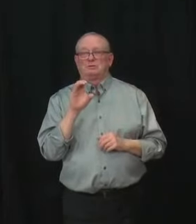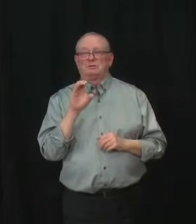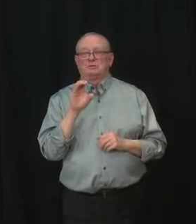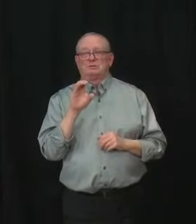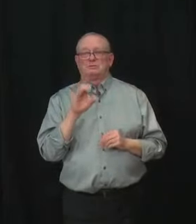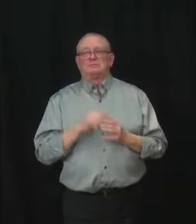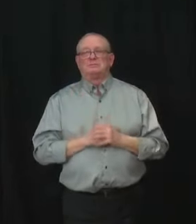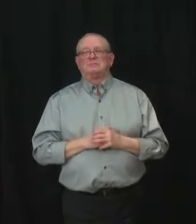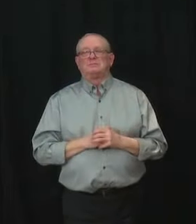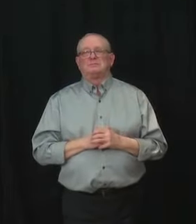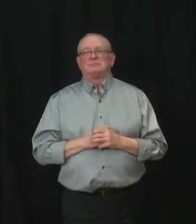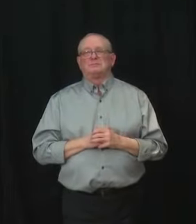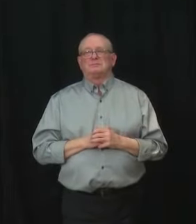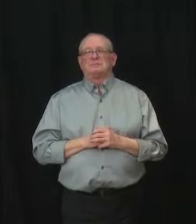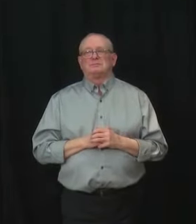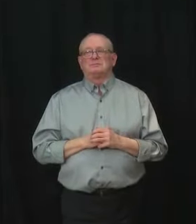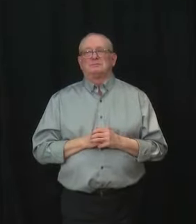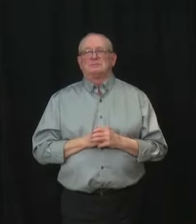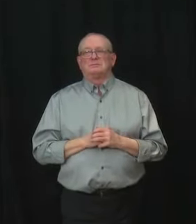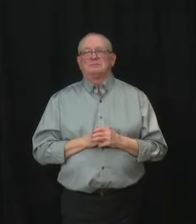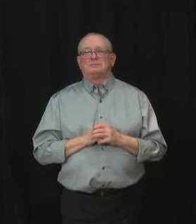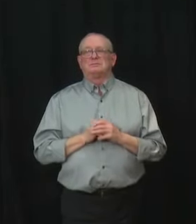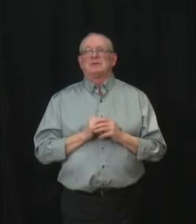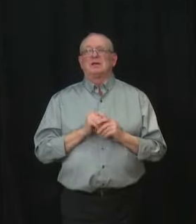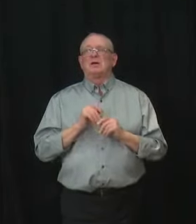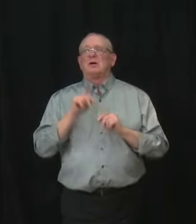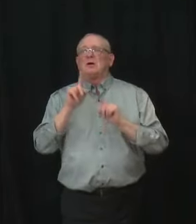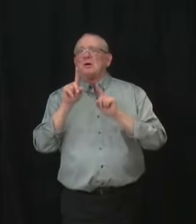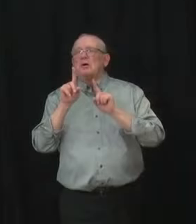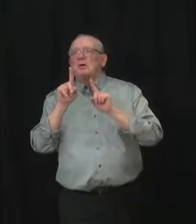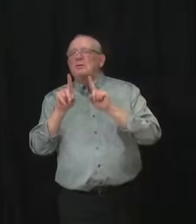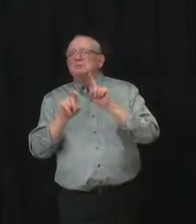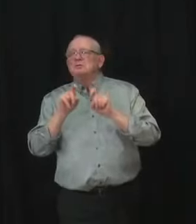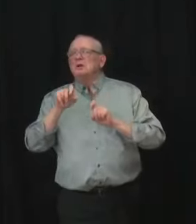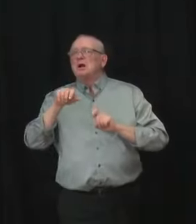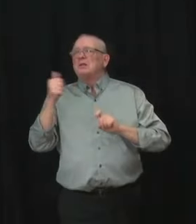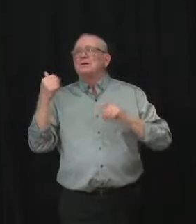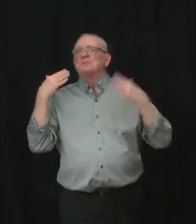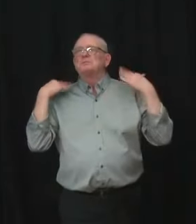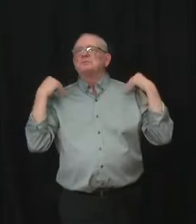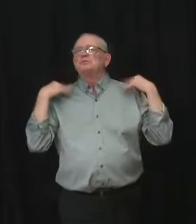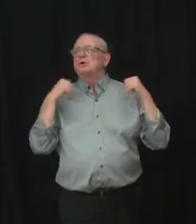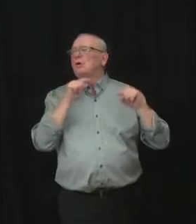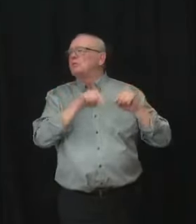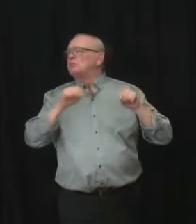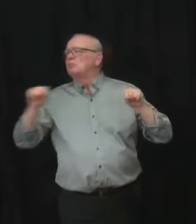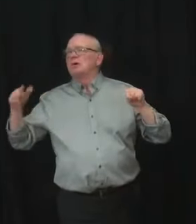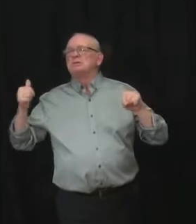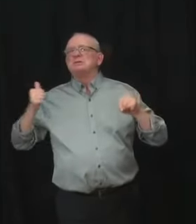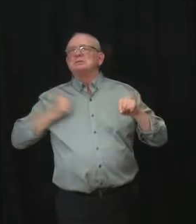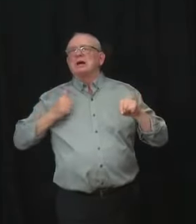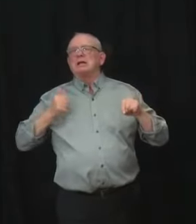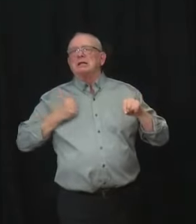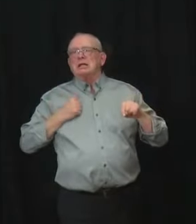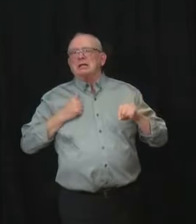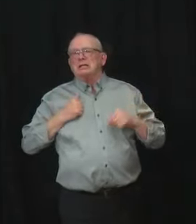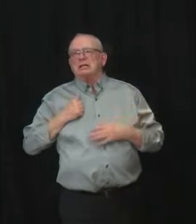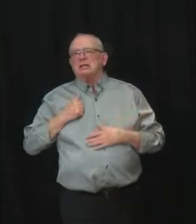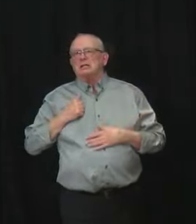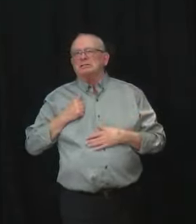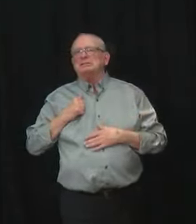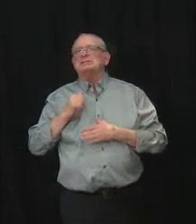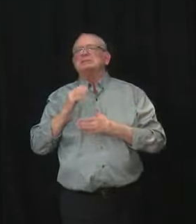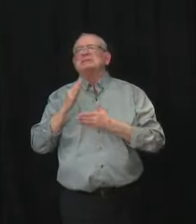with my colleagues across the government across the and the and the federal government um we've received them already there's a plan to receive